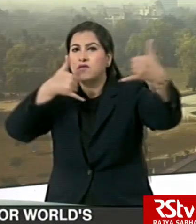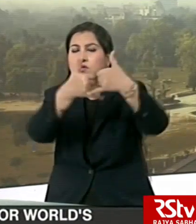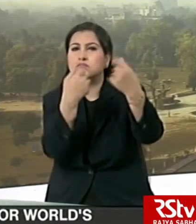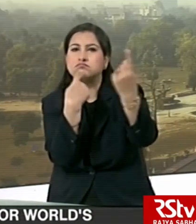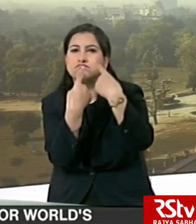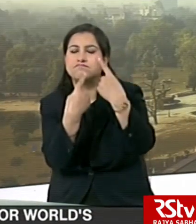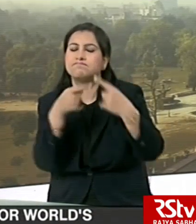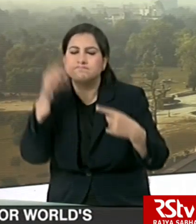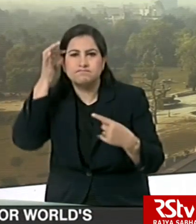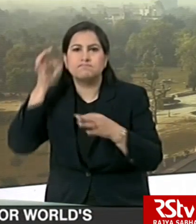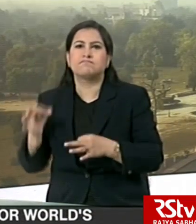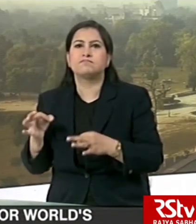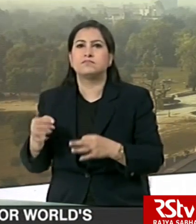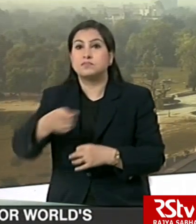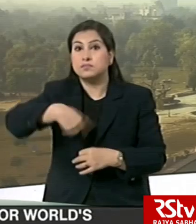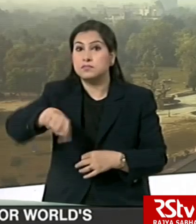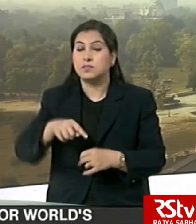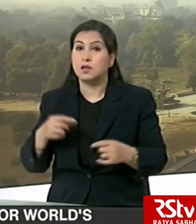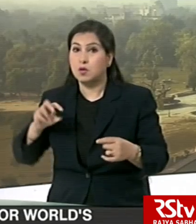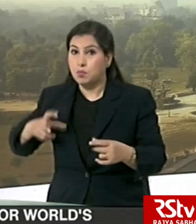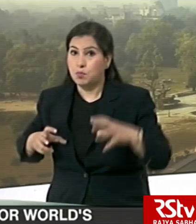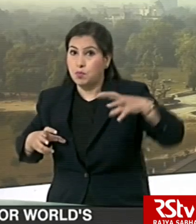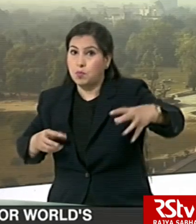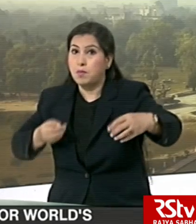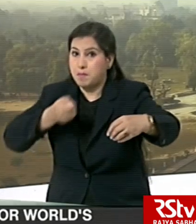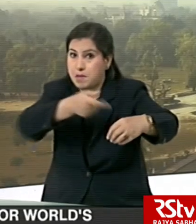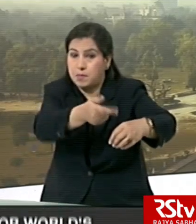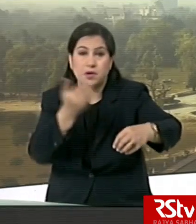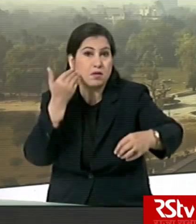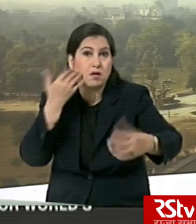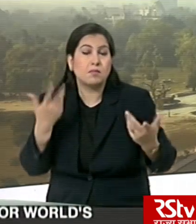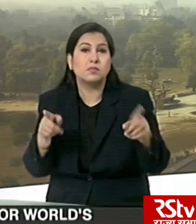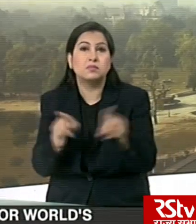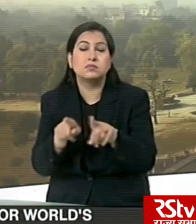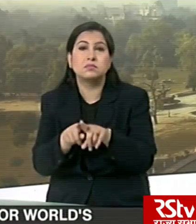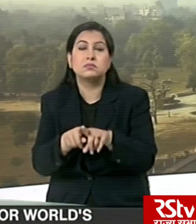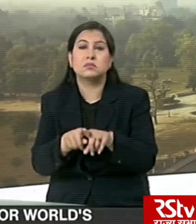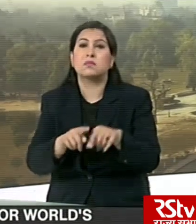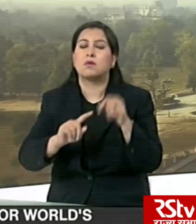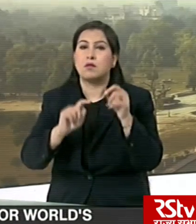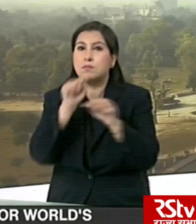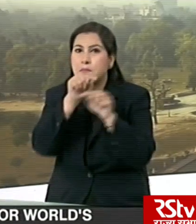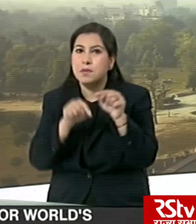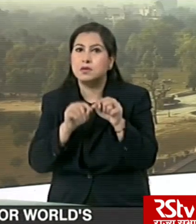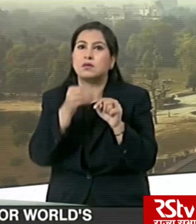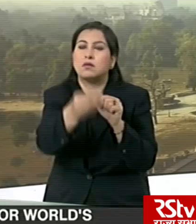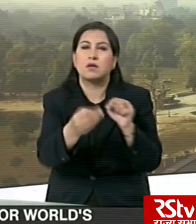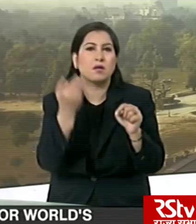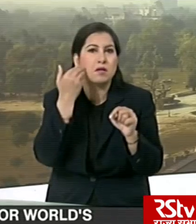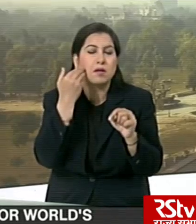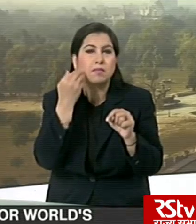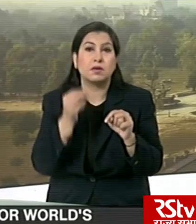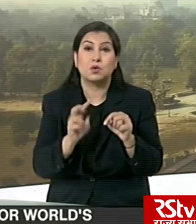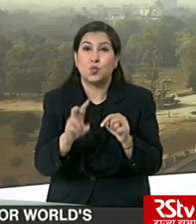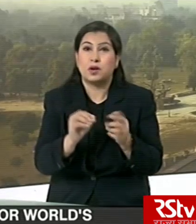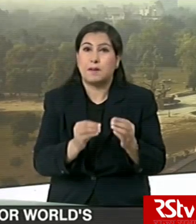conference. The actions to freeze both principal payments, repayments and interest payments will free up to more